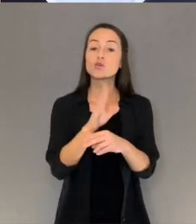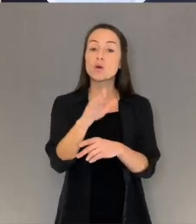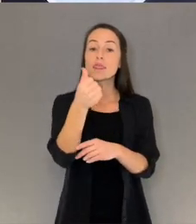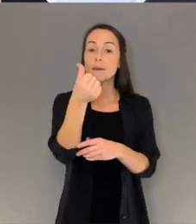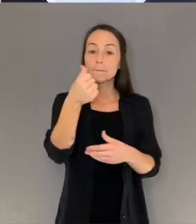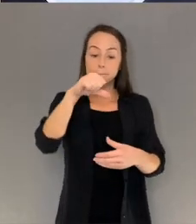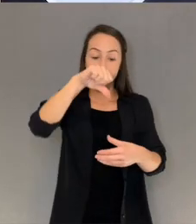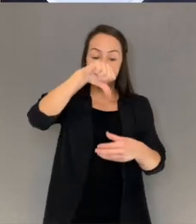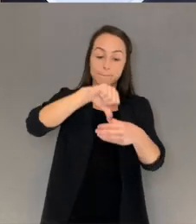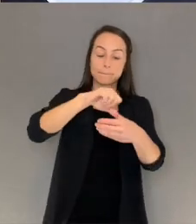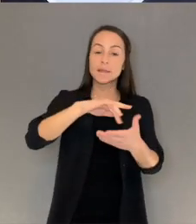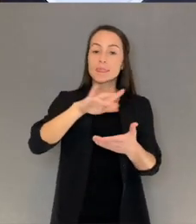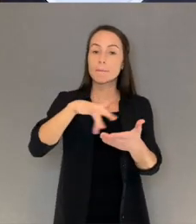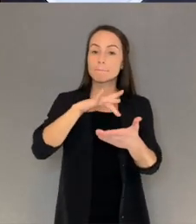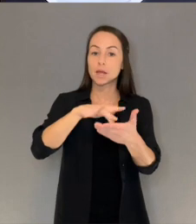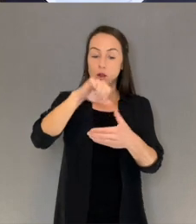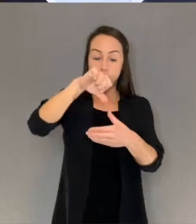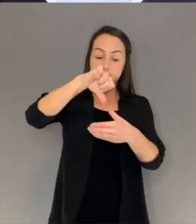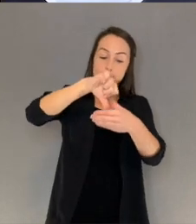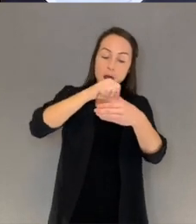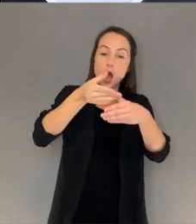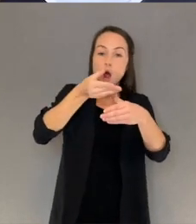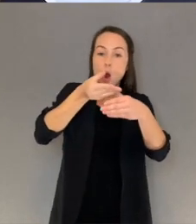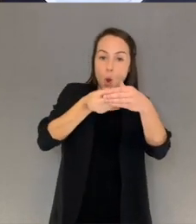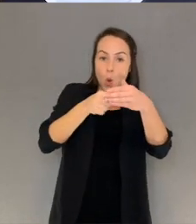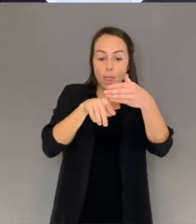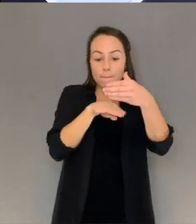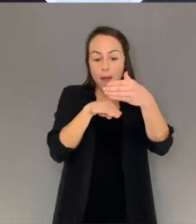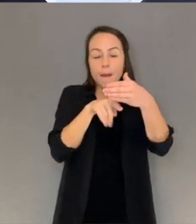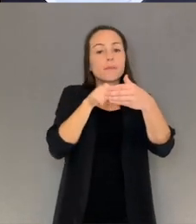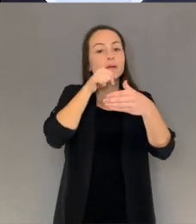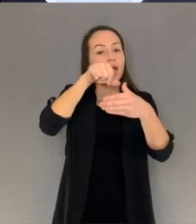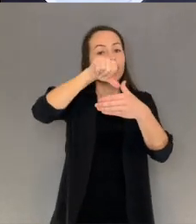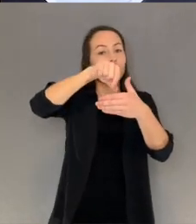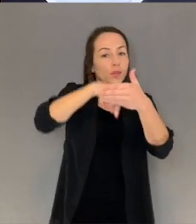Press gently all the way to the bottom, but not through the bottom